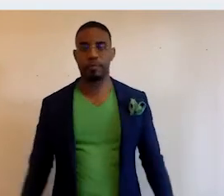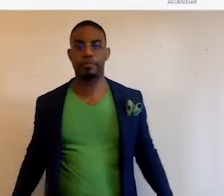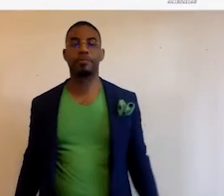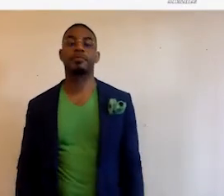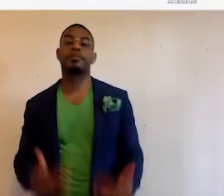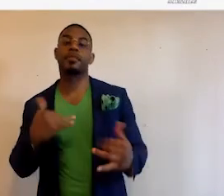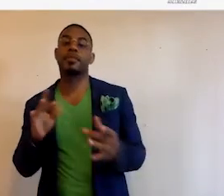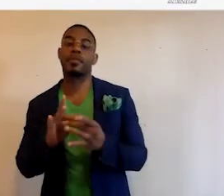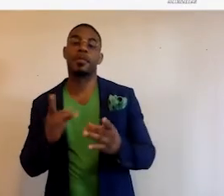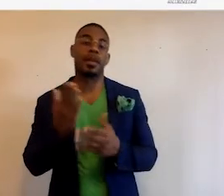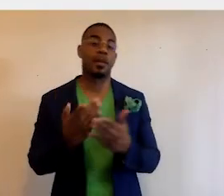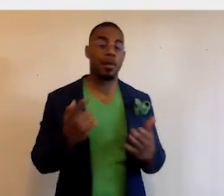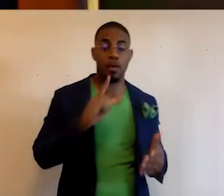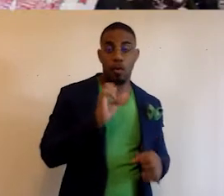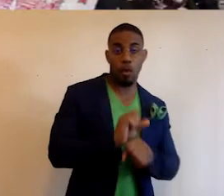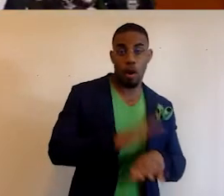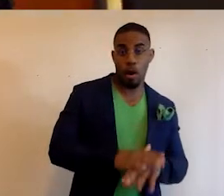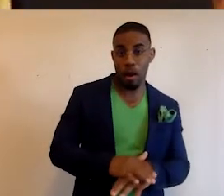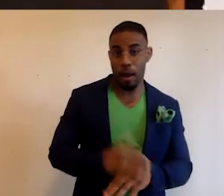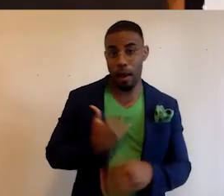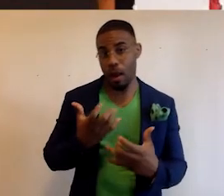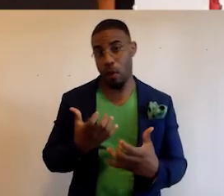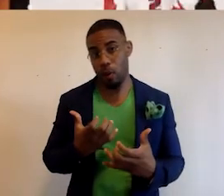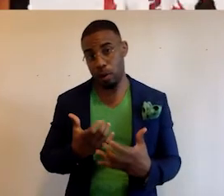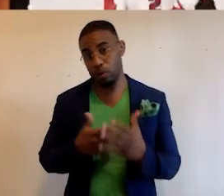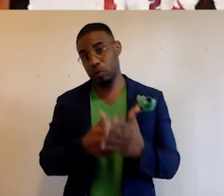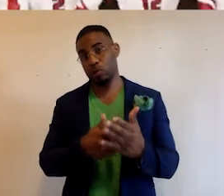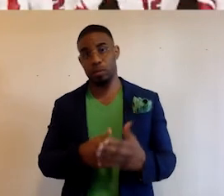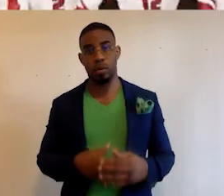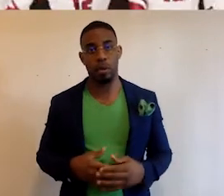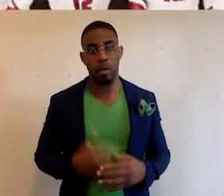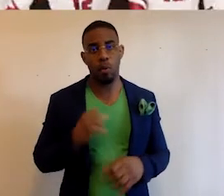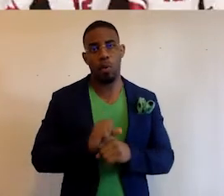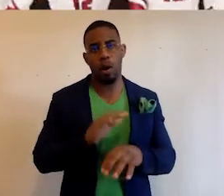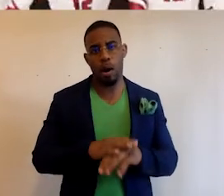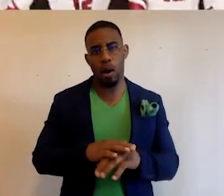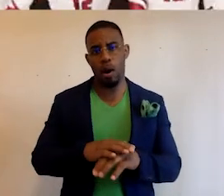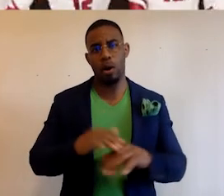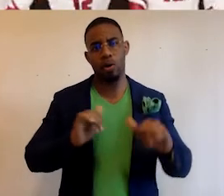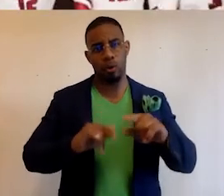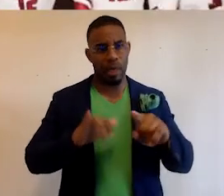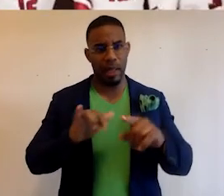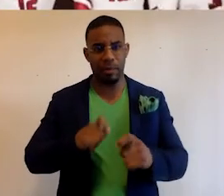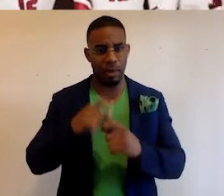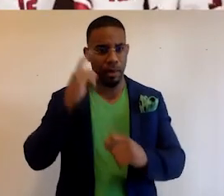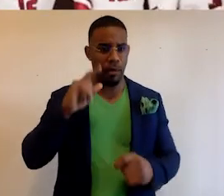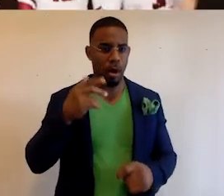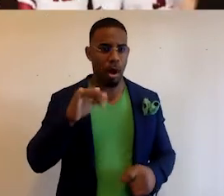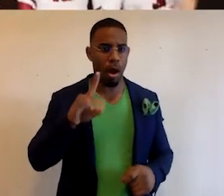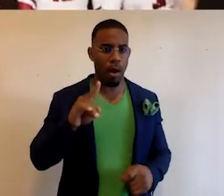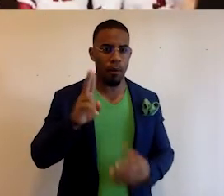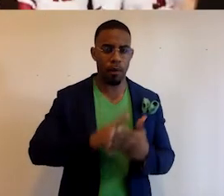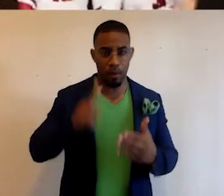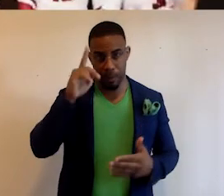Now, I mentioned some things that we were working on that I wanted to showcase for you. We're working on a showcase site specifically for Harvard University,